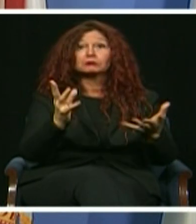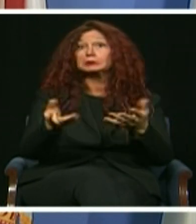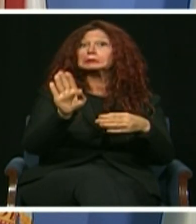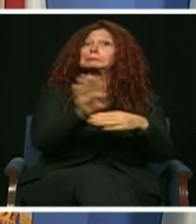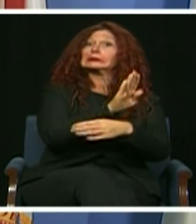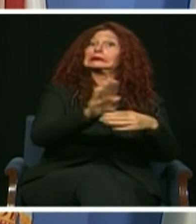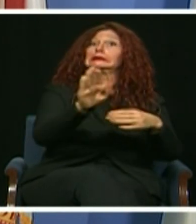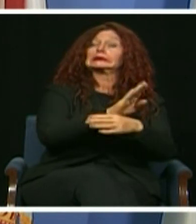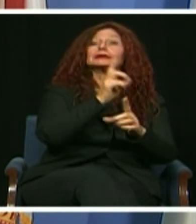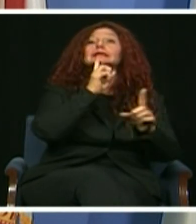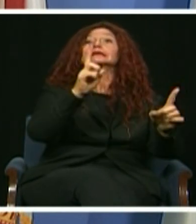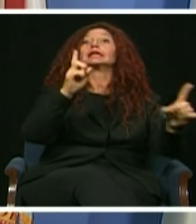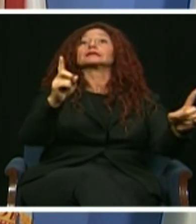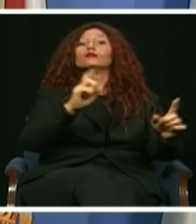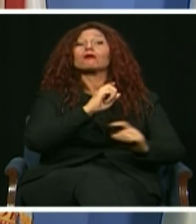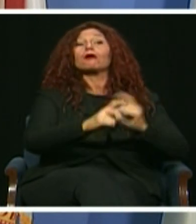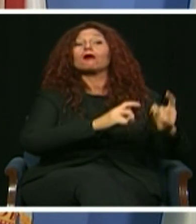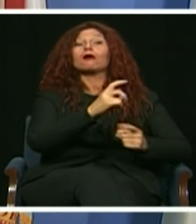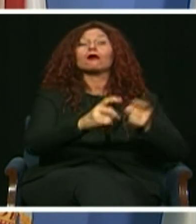equity in budgeting.